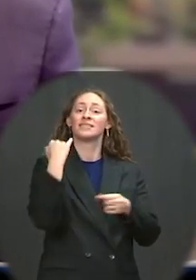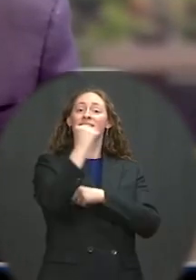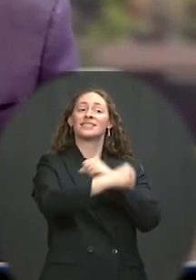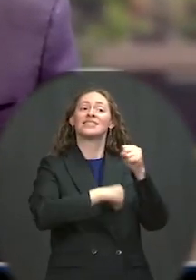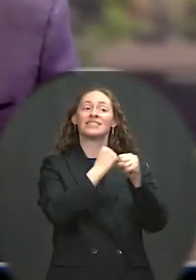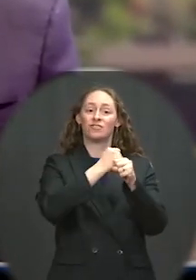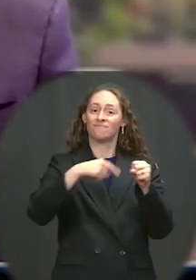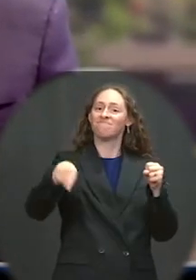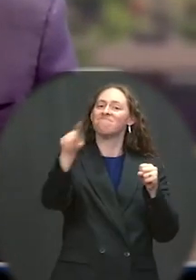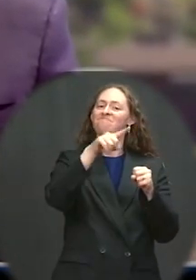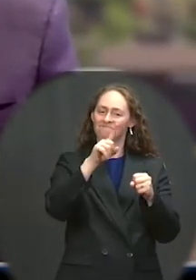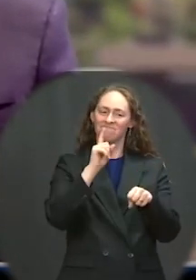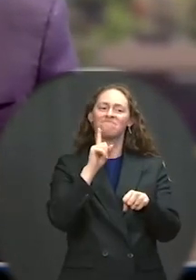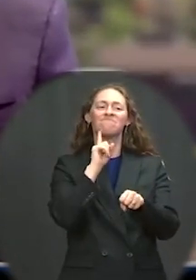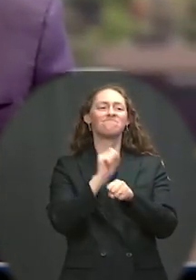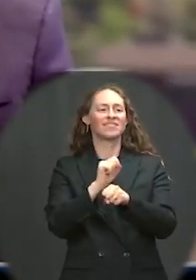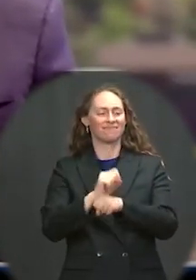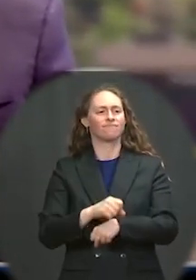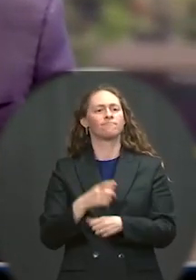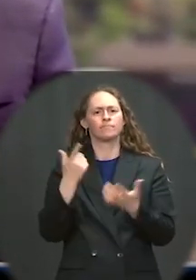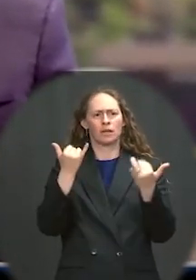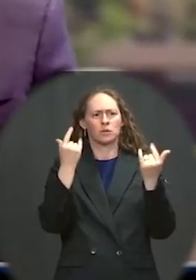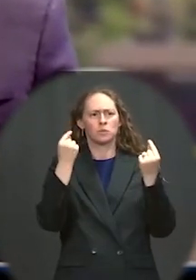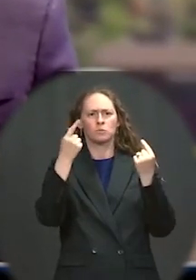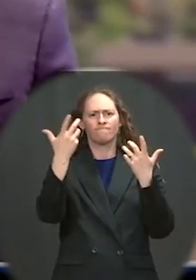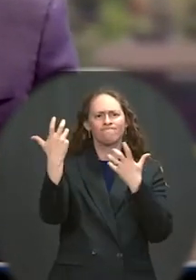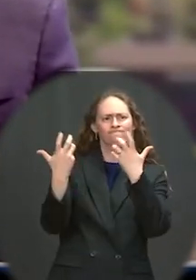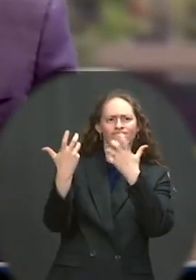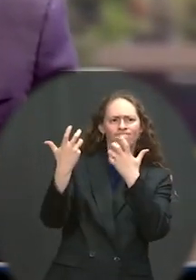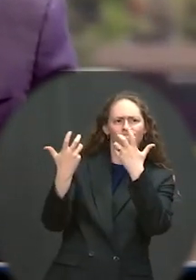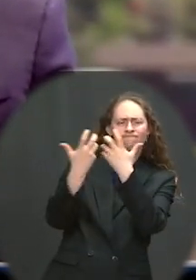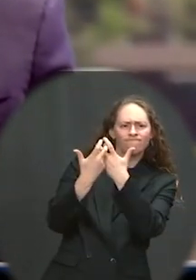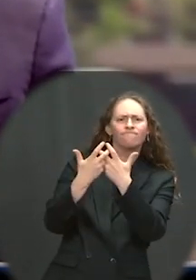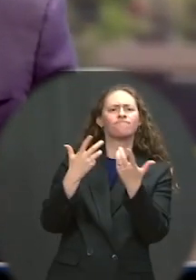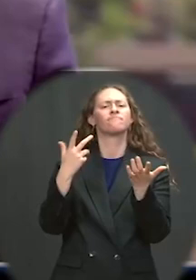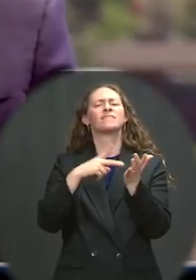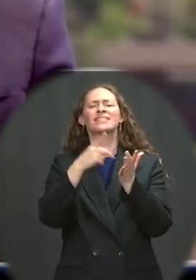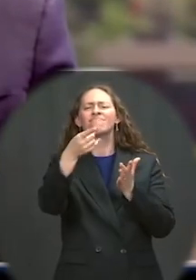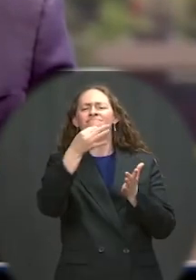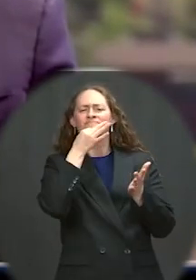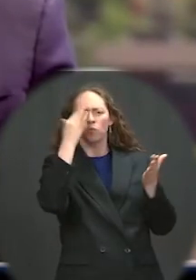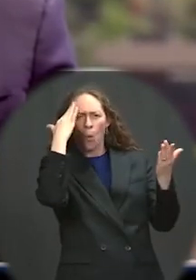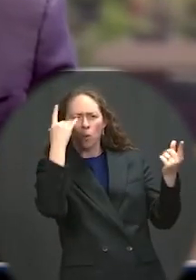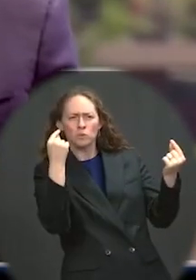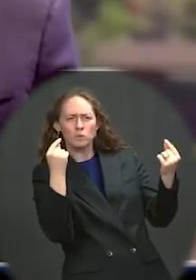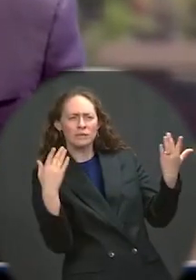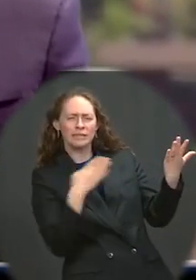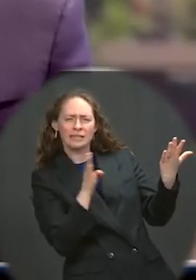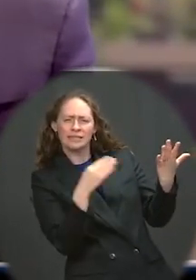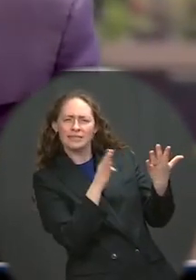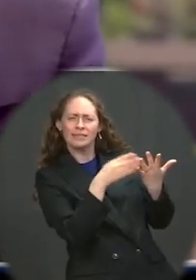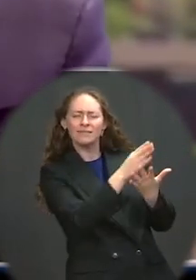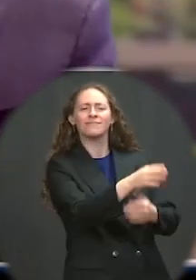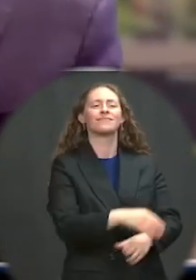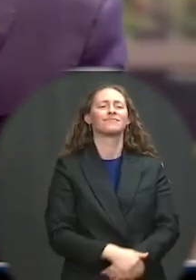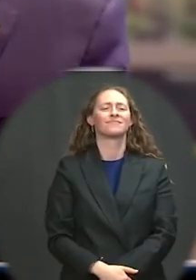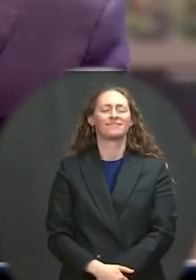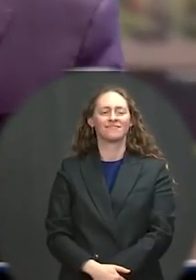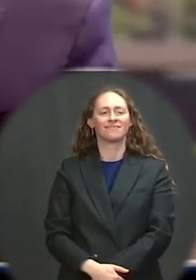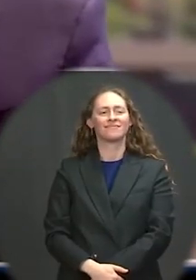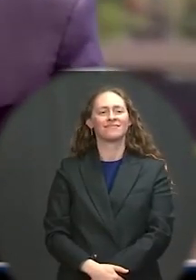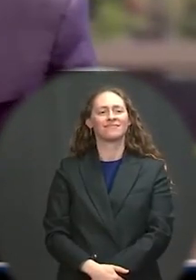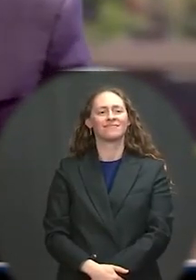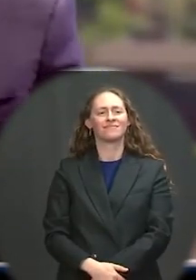You adapted, showed your resilience, and you led. The class of 21, you were the ones to test and improve the